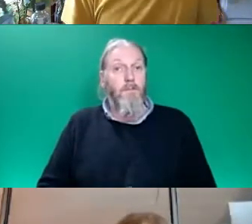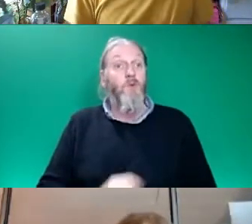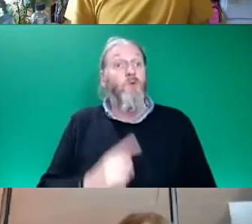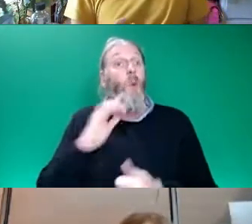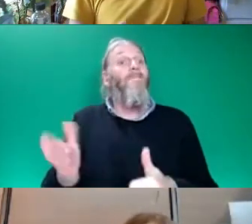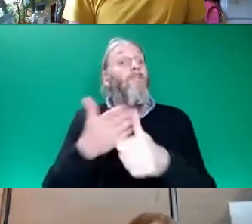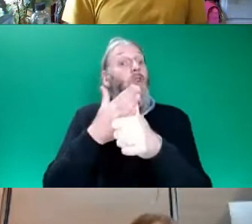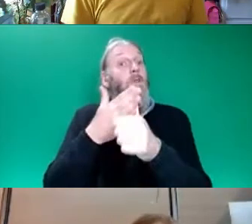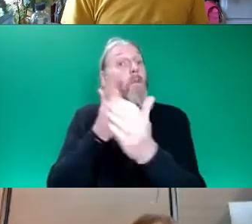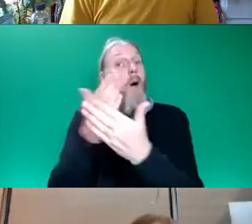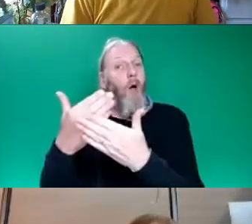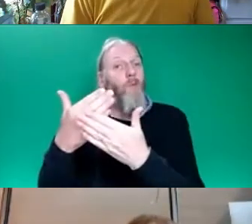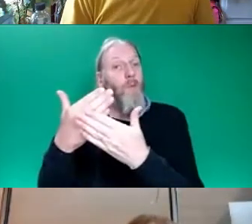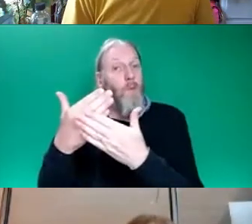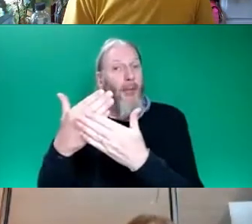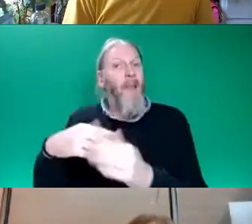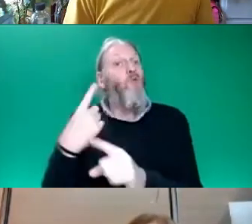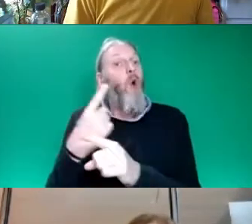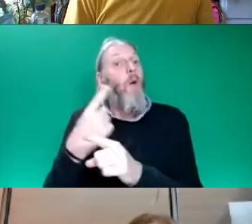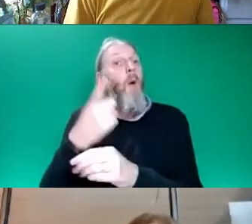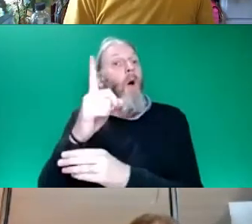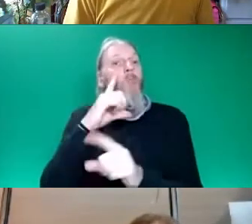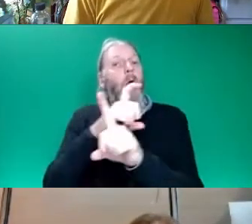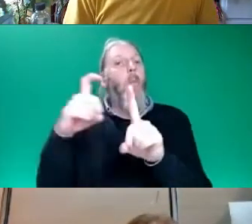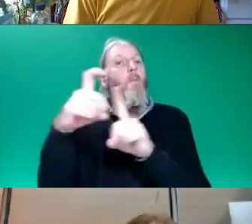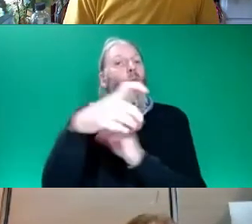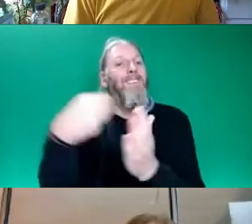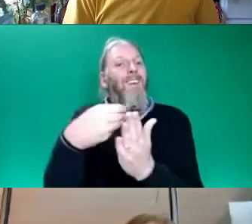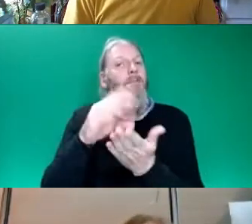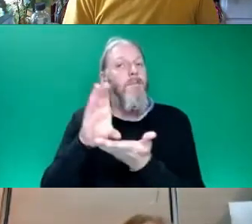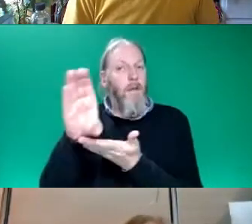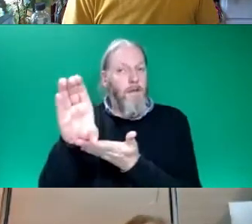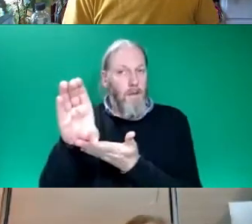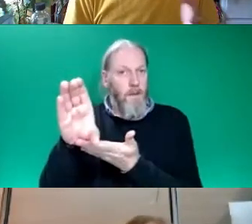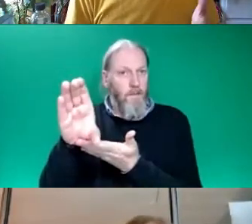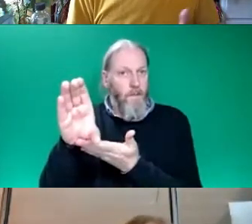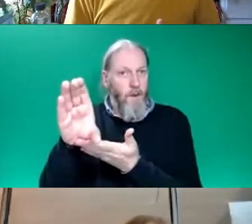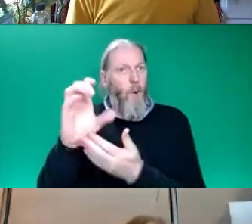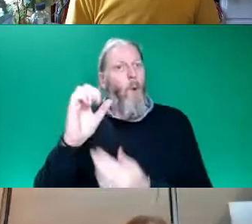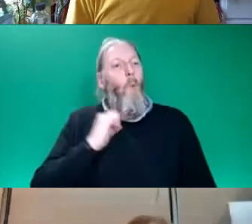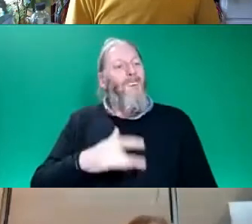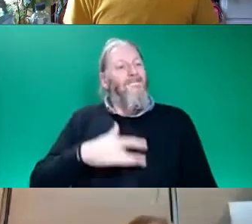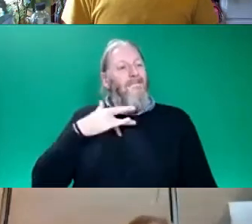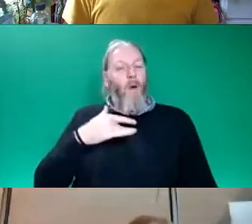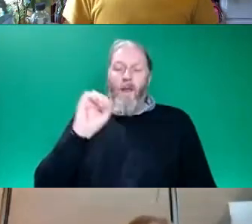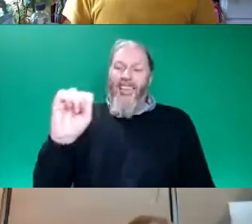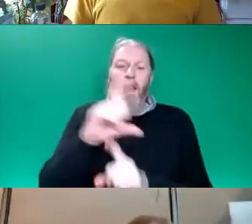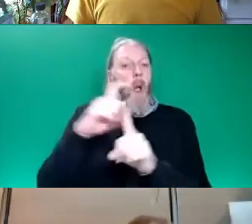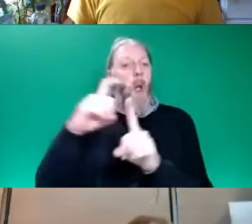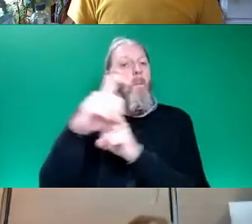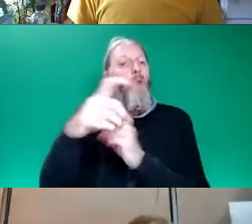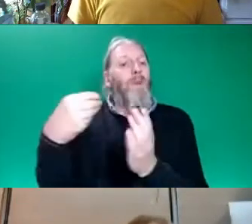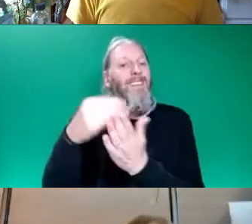community funds. The VIP community funds was something that we felt as a partnership really exemplifies what we're trying to achieve